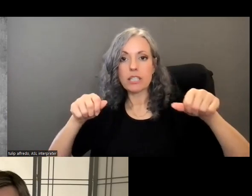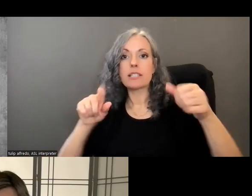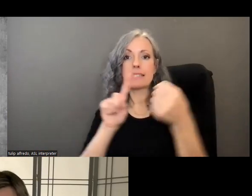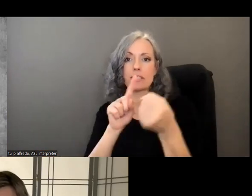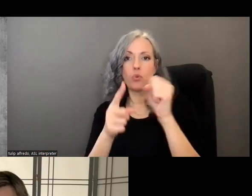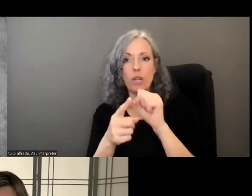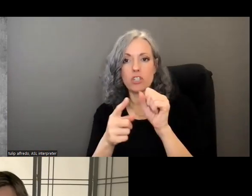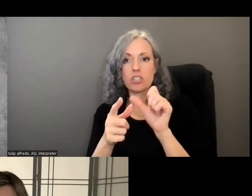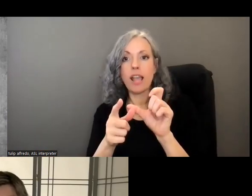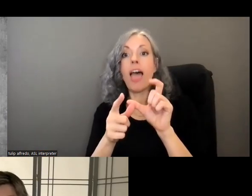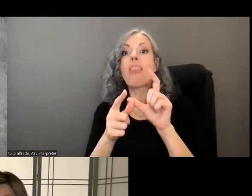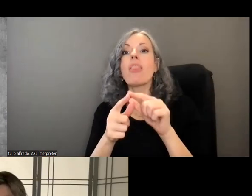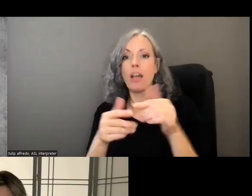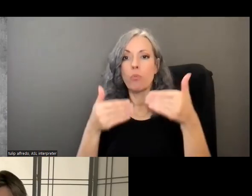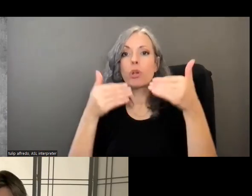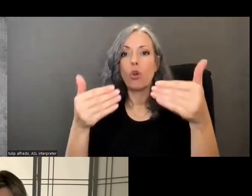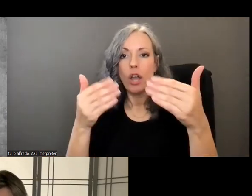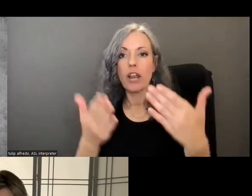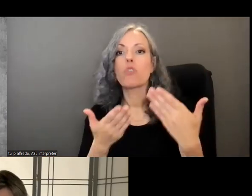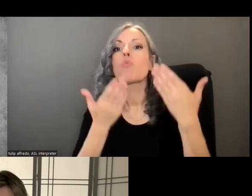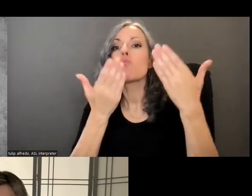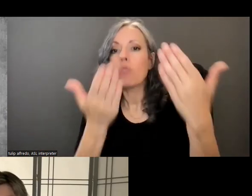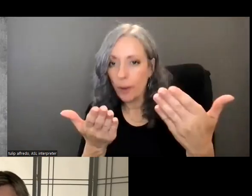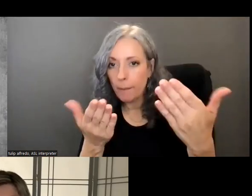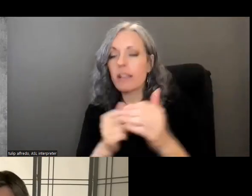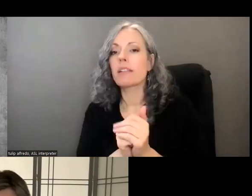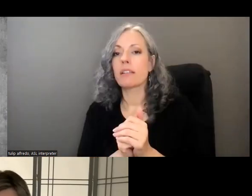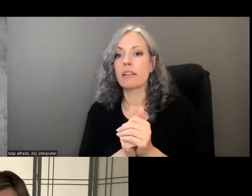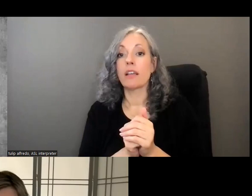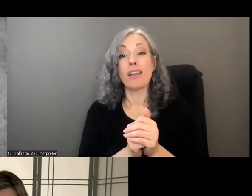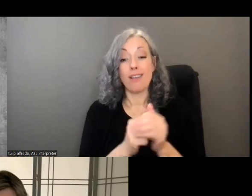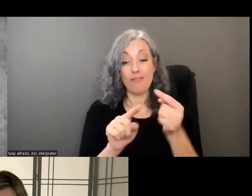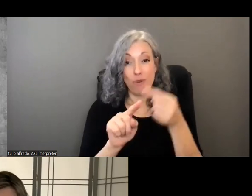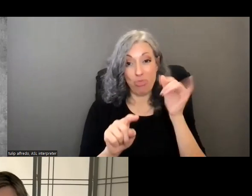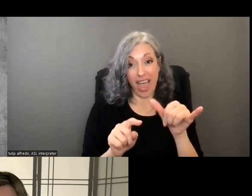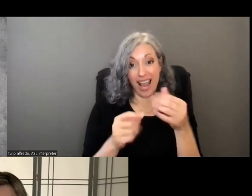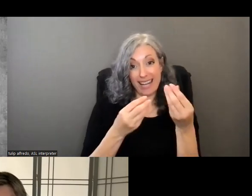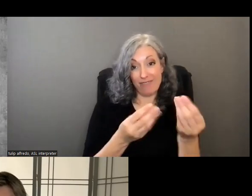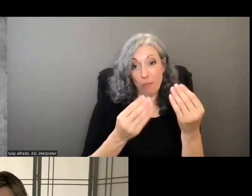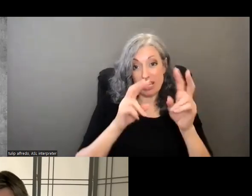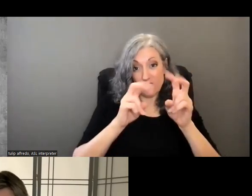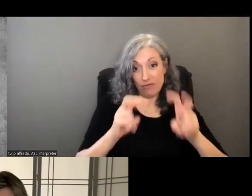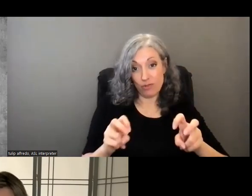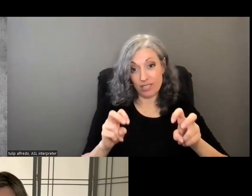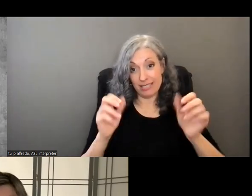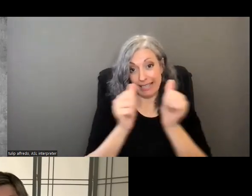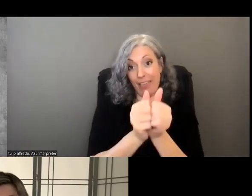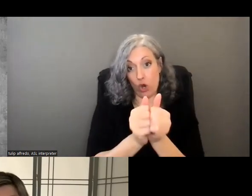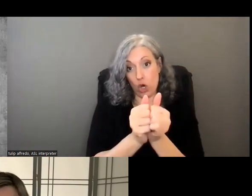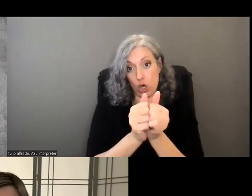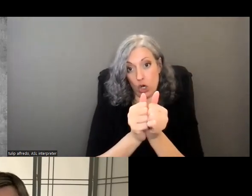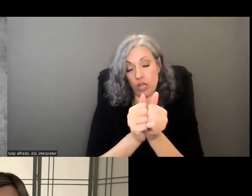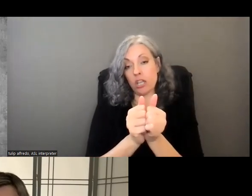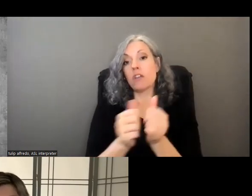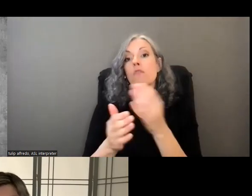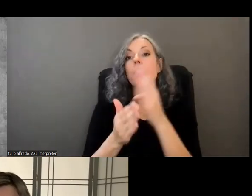into recommendations that that will be a result of all of this research and discovery uh towards the end